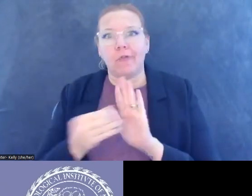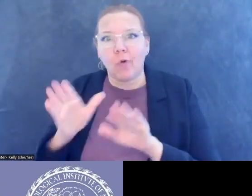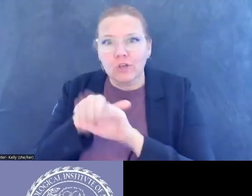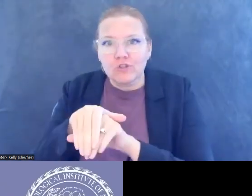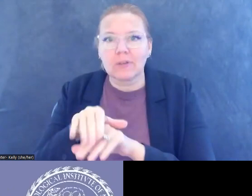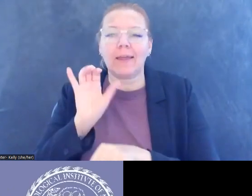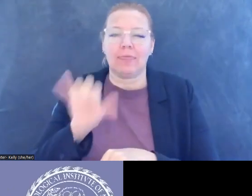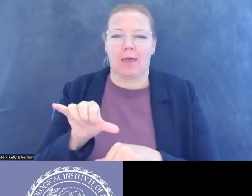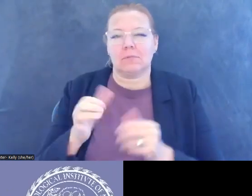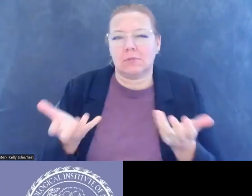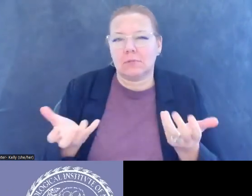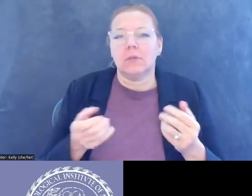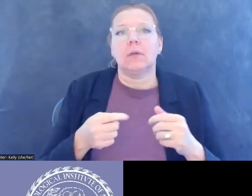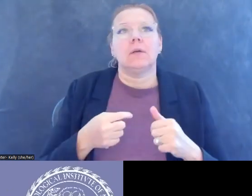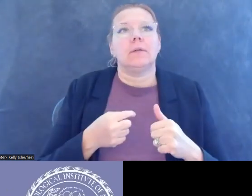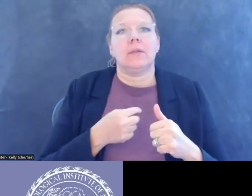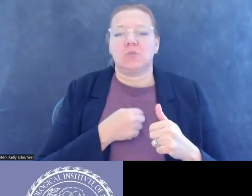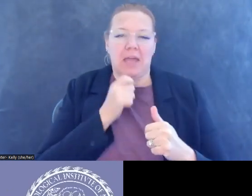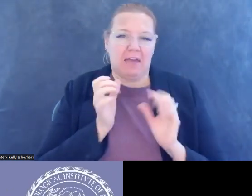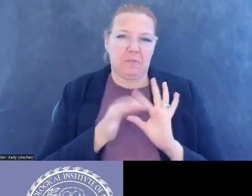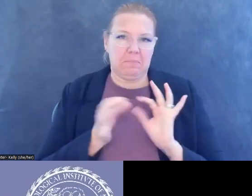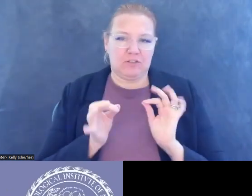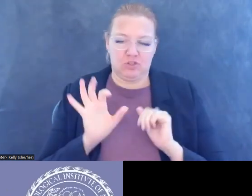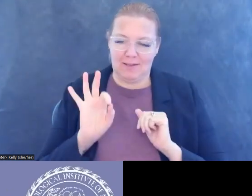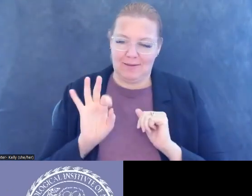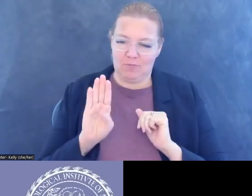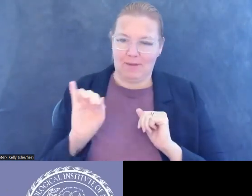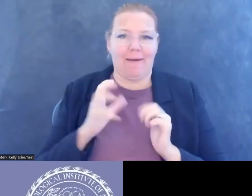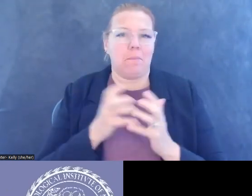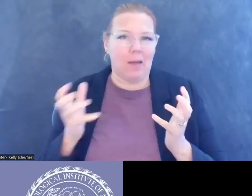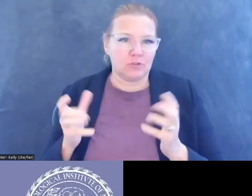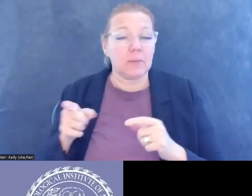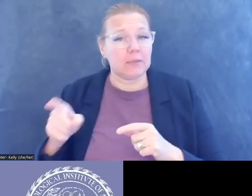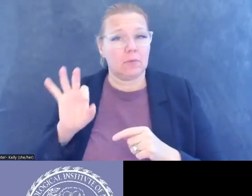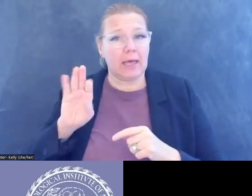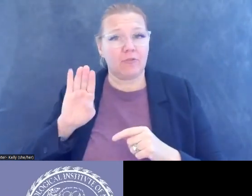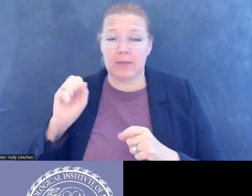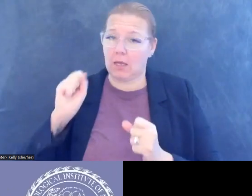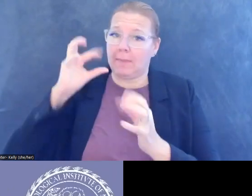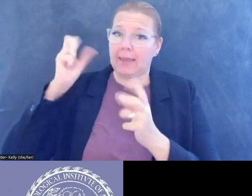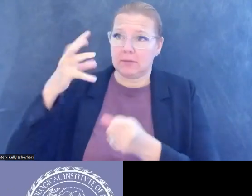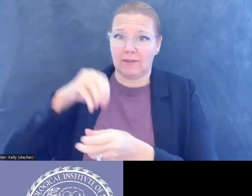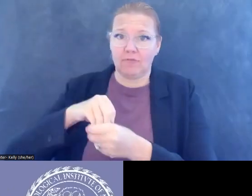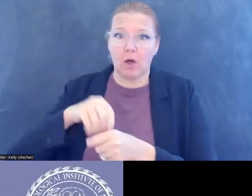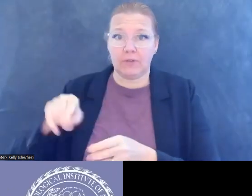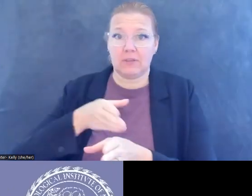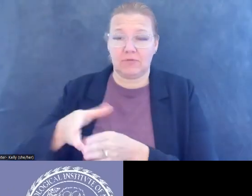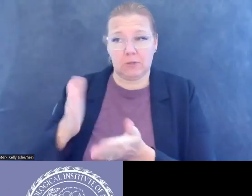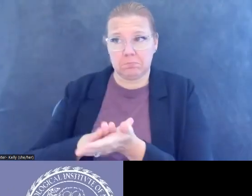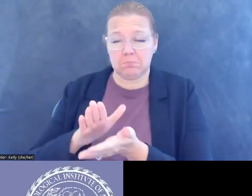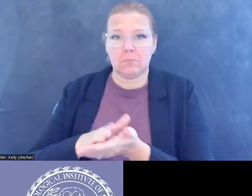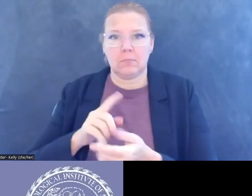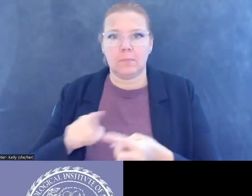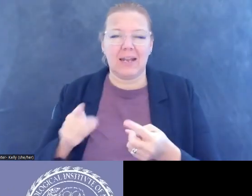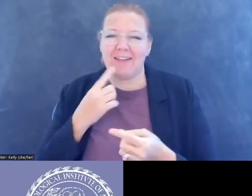that's why I haven't been mentioning the FBI much, despite the amazing work that they're doing in this field, but